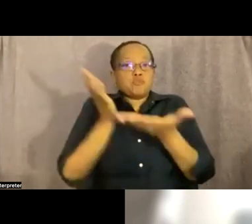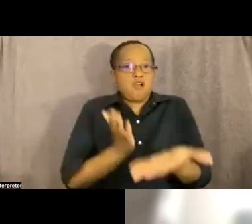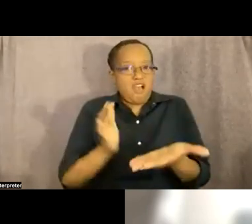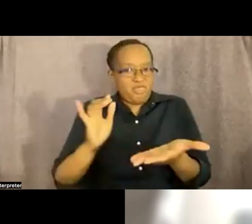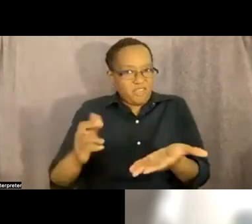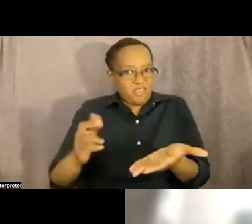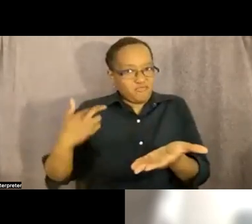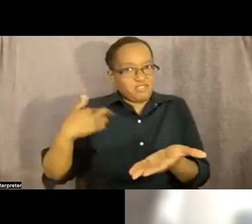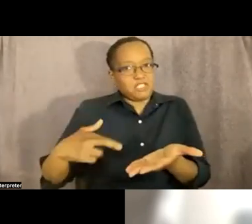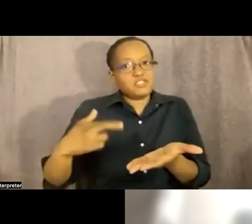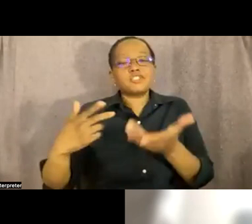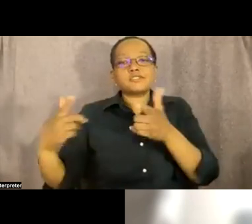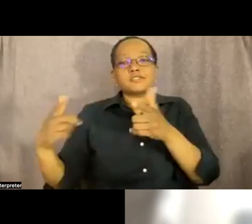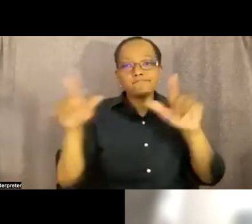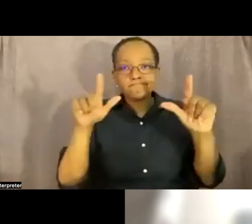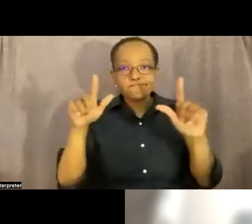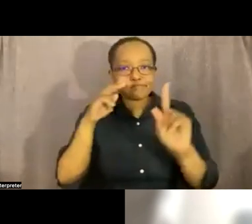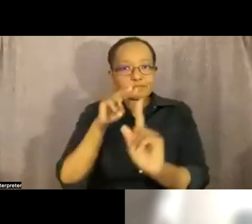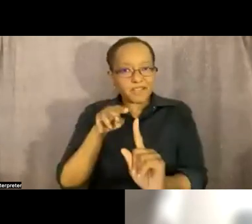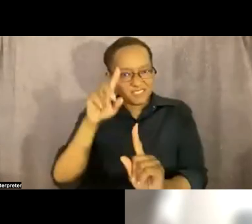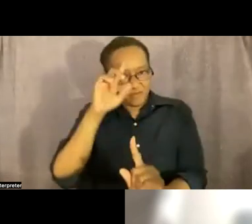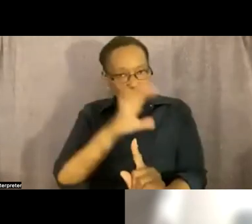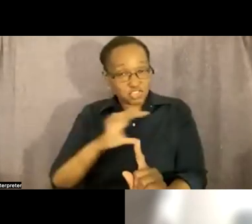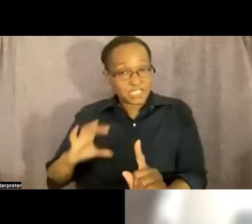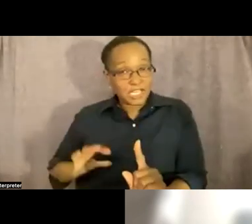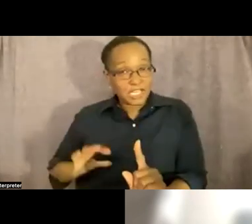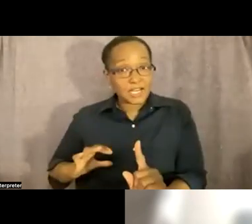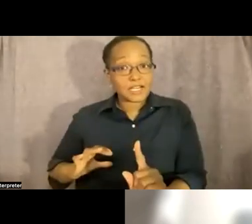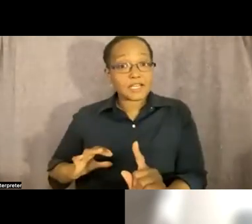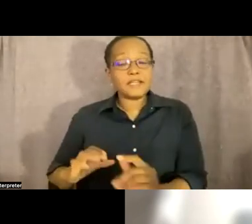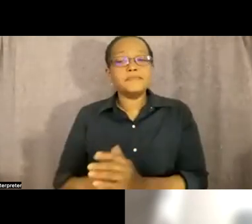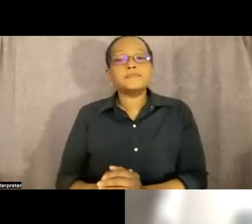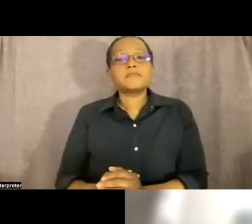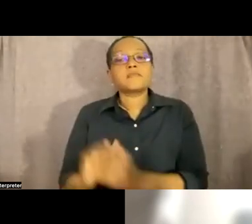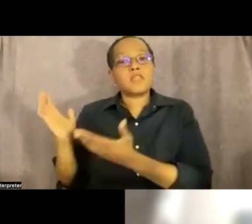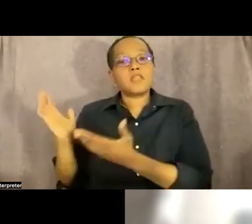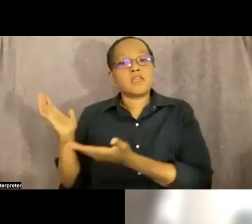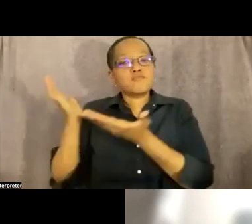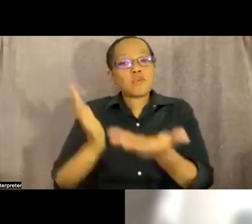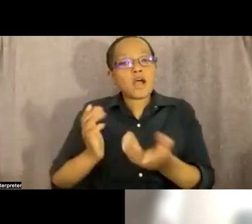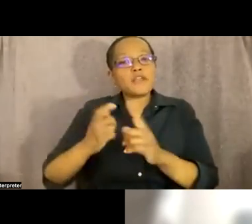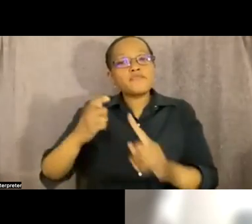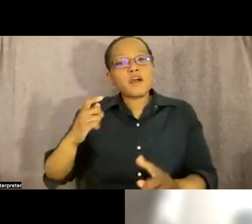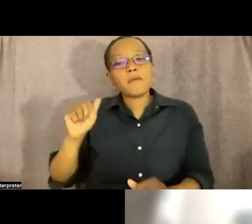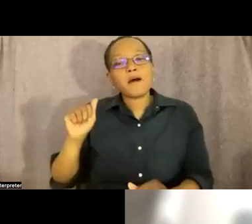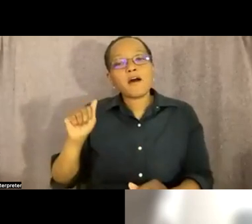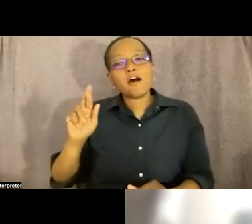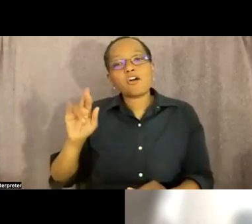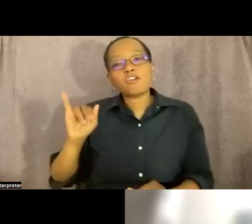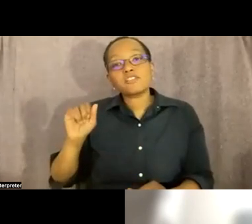for american christianity uh from the aristotelian philosophy